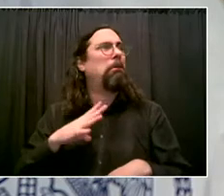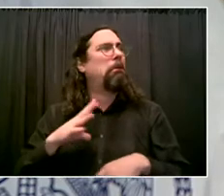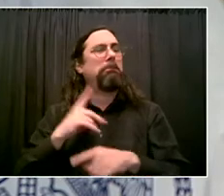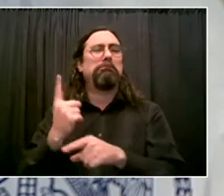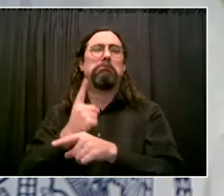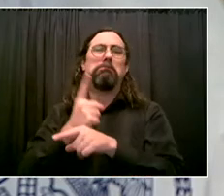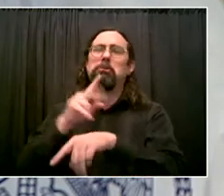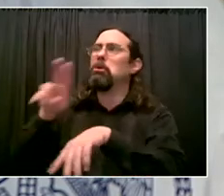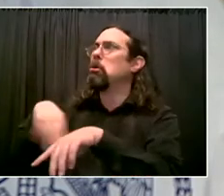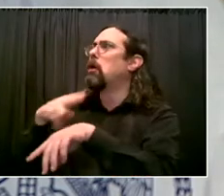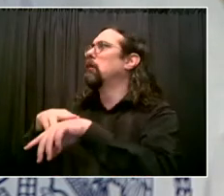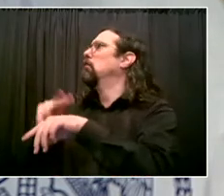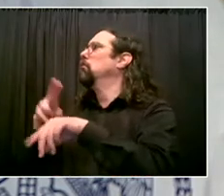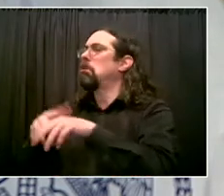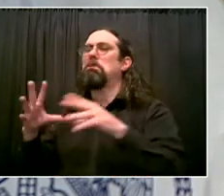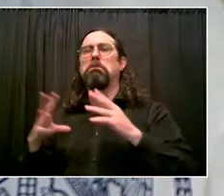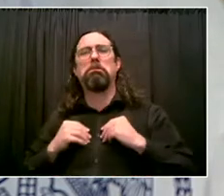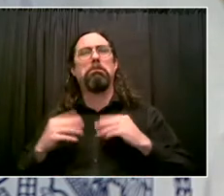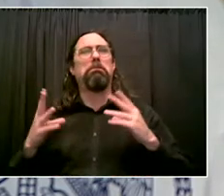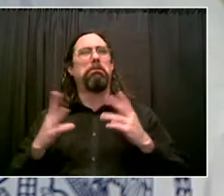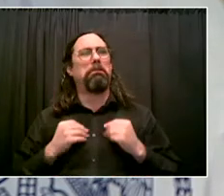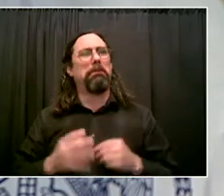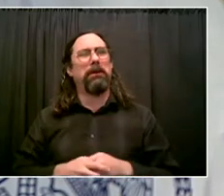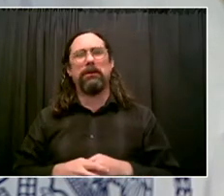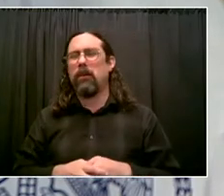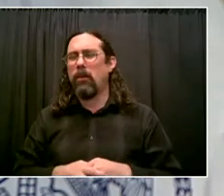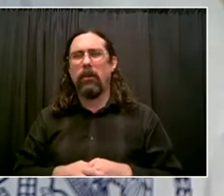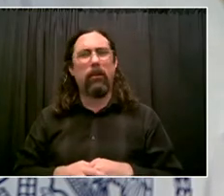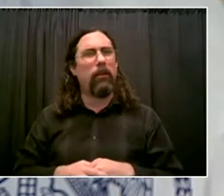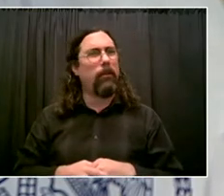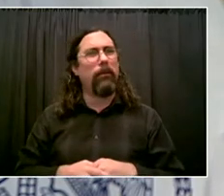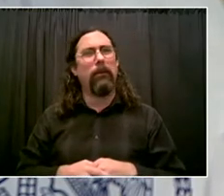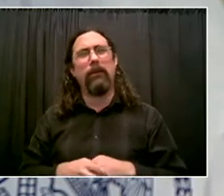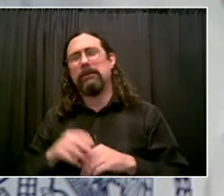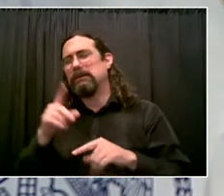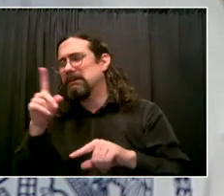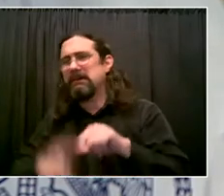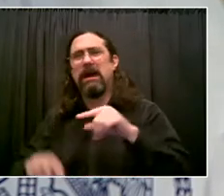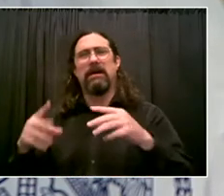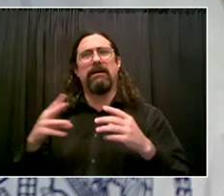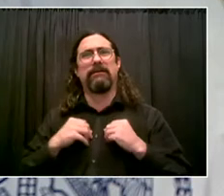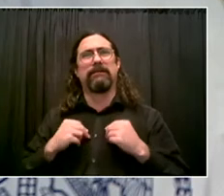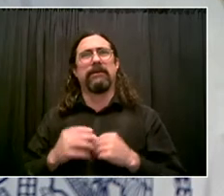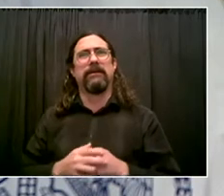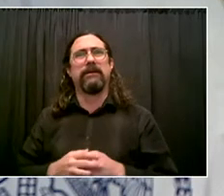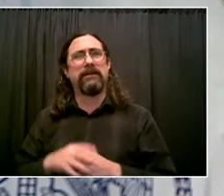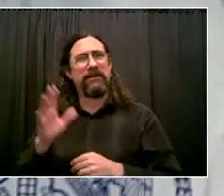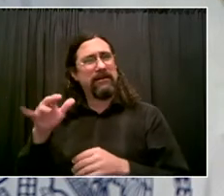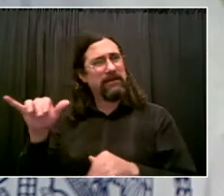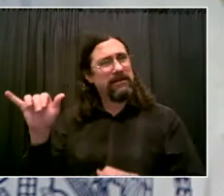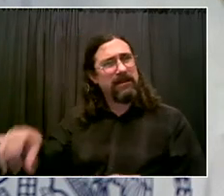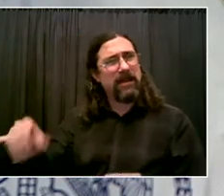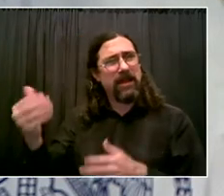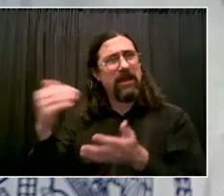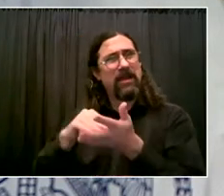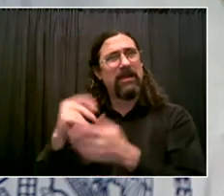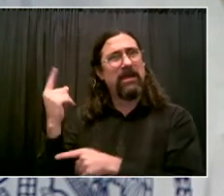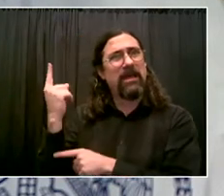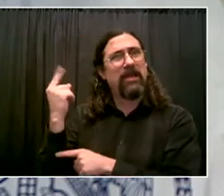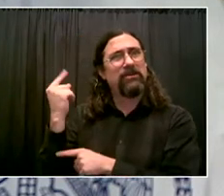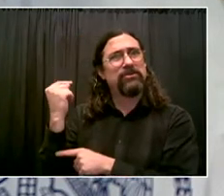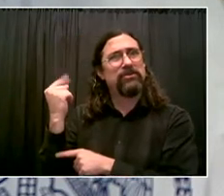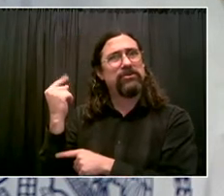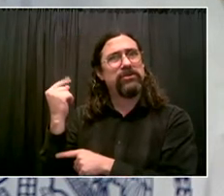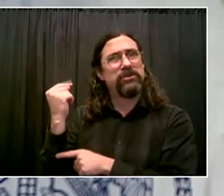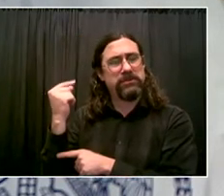painful, horrible experience with DeVell Gardner Jr.'s mom and grandmother in front